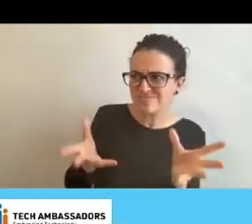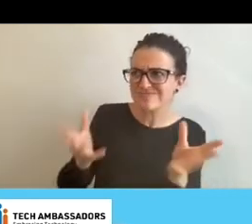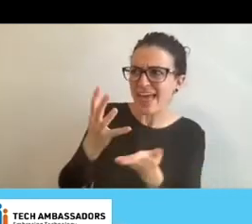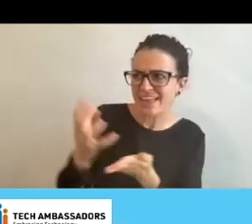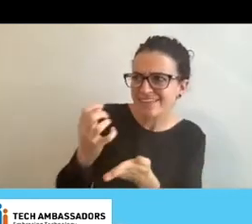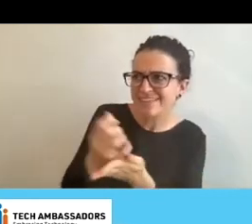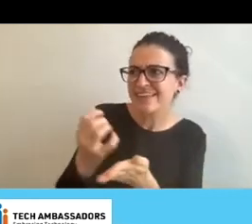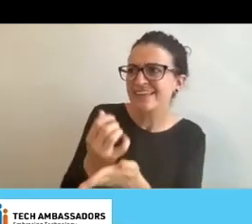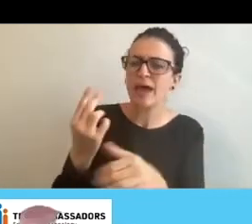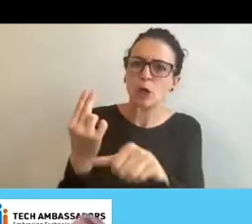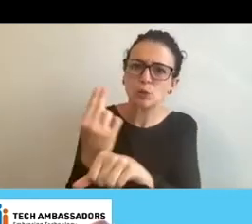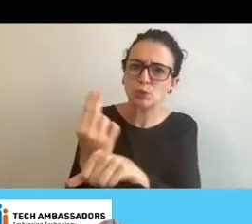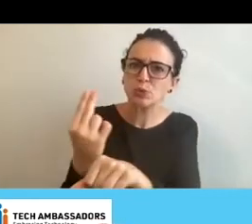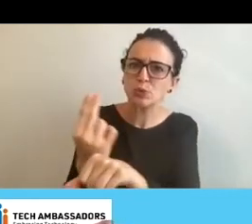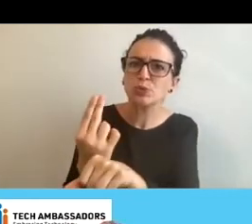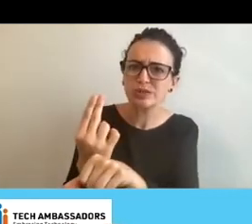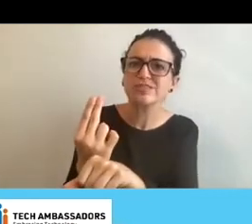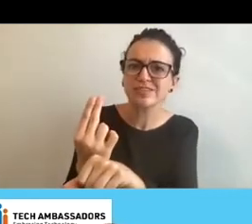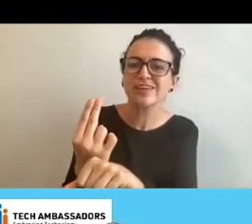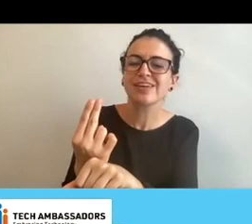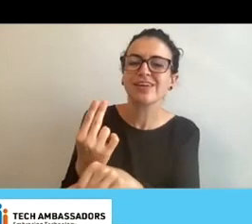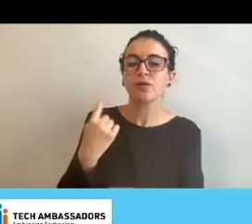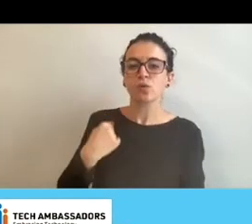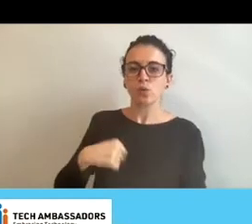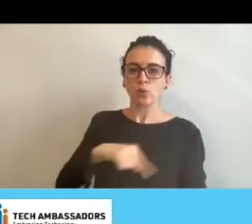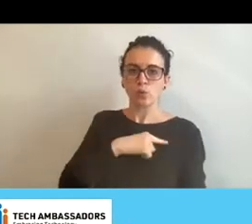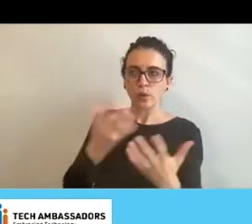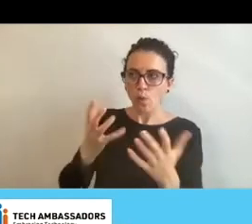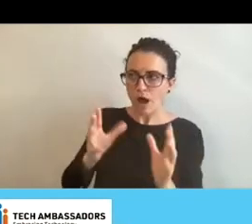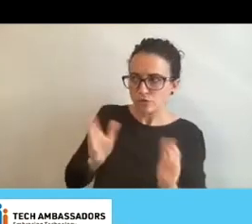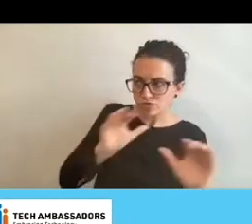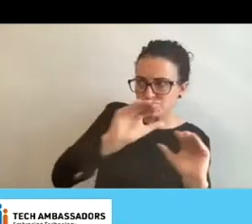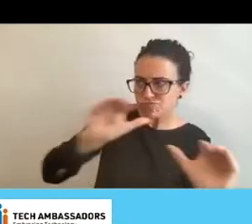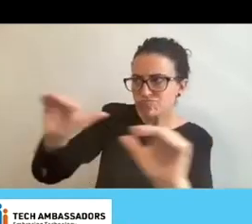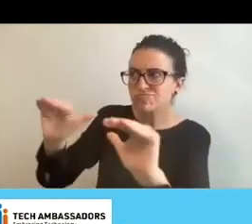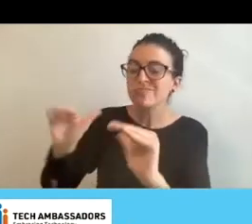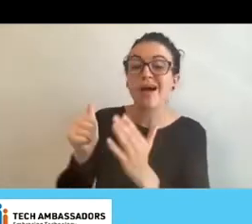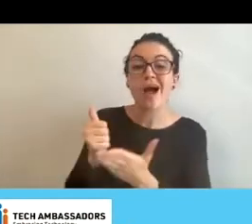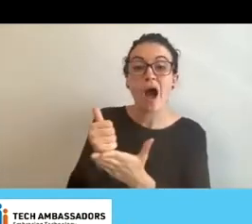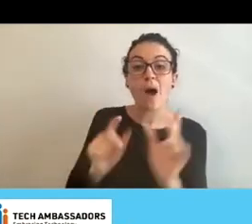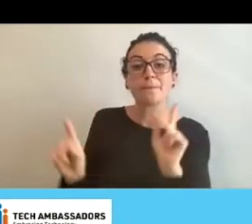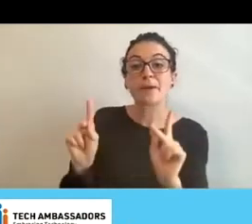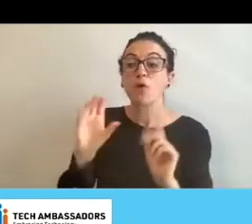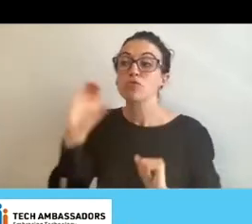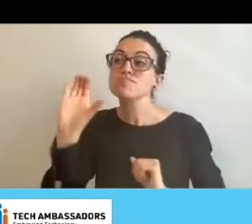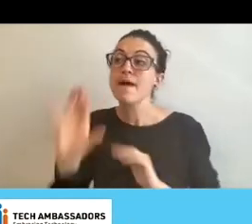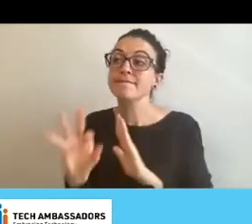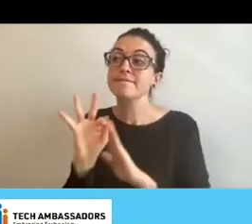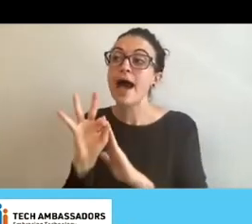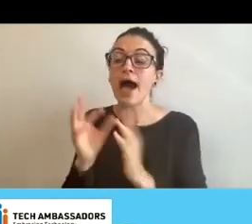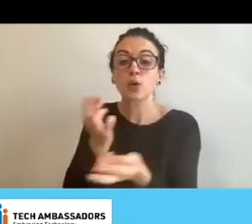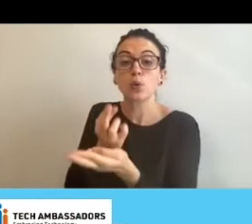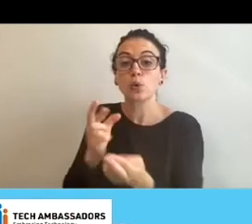want to help people find resources in their communities to